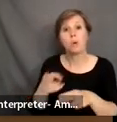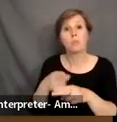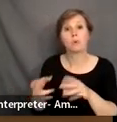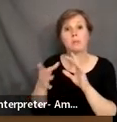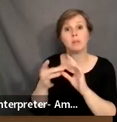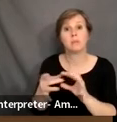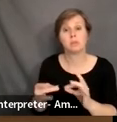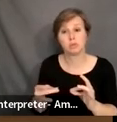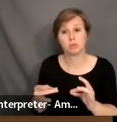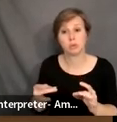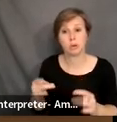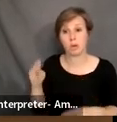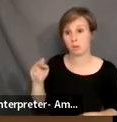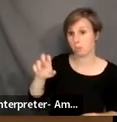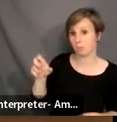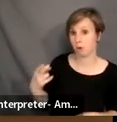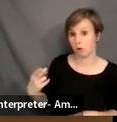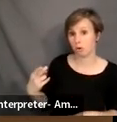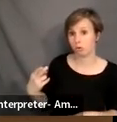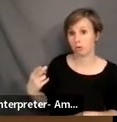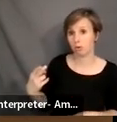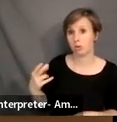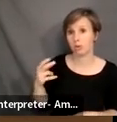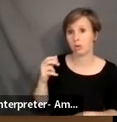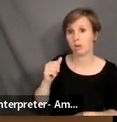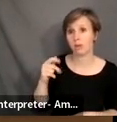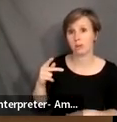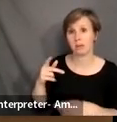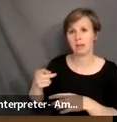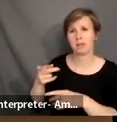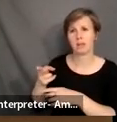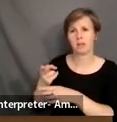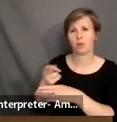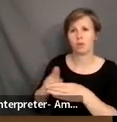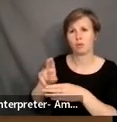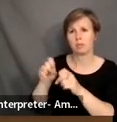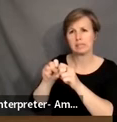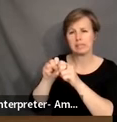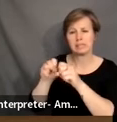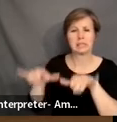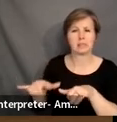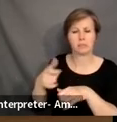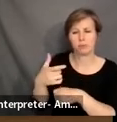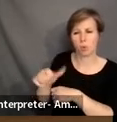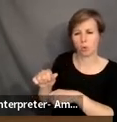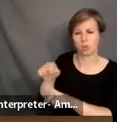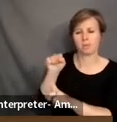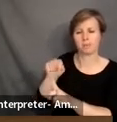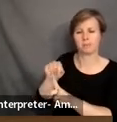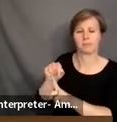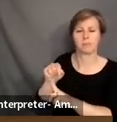in March, the AAUP censures the University System of Georgia because